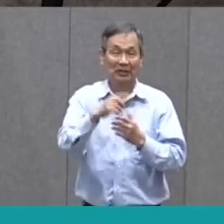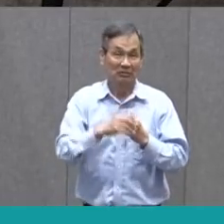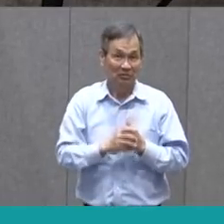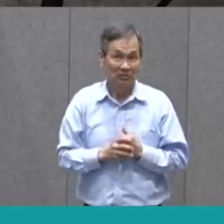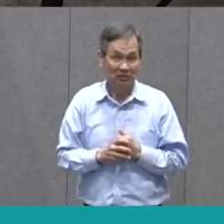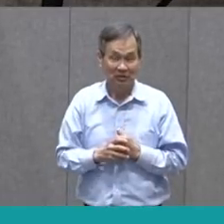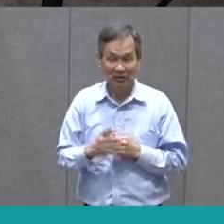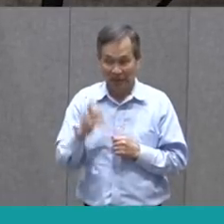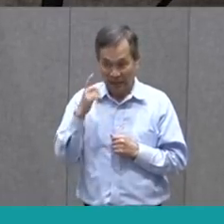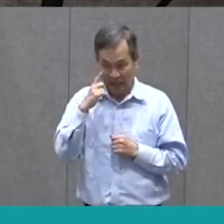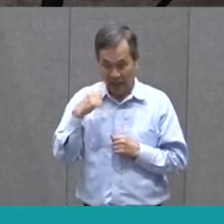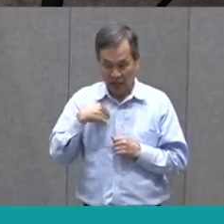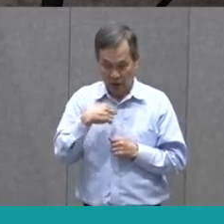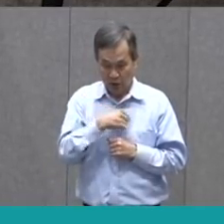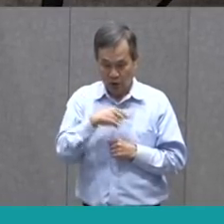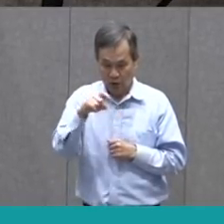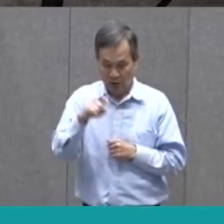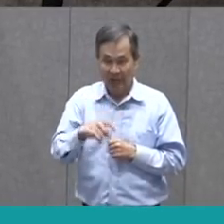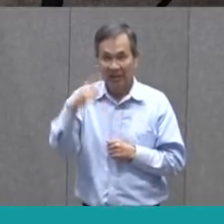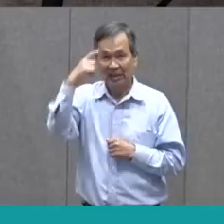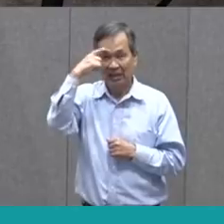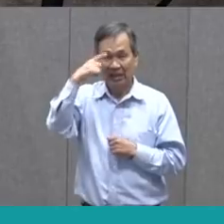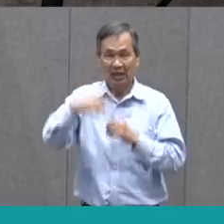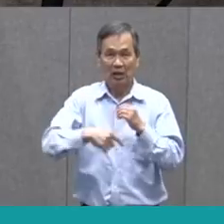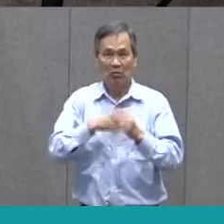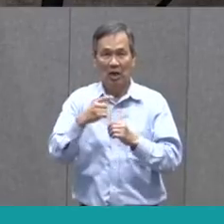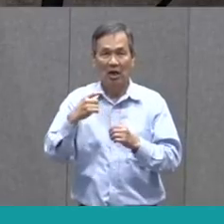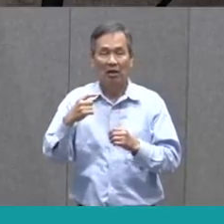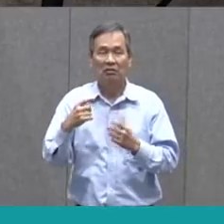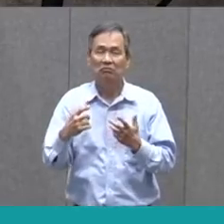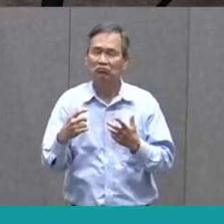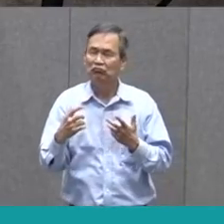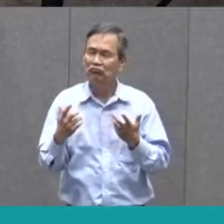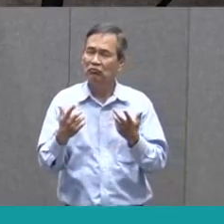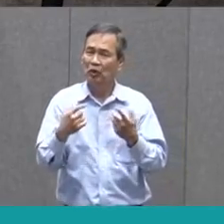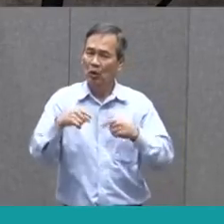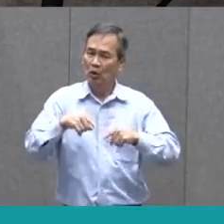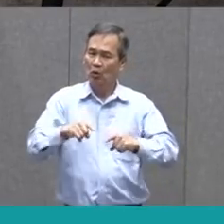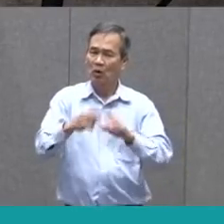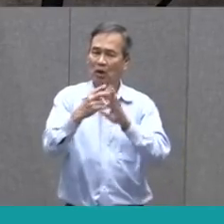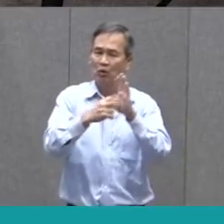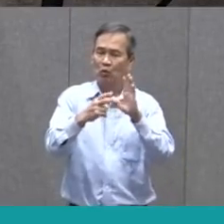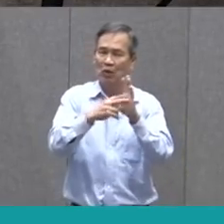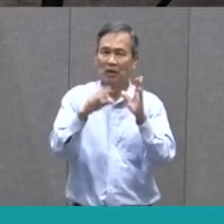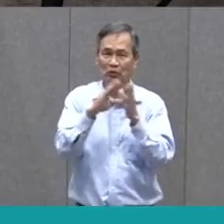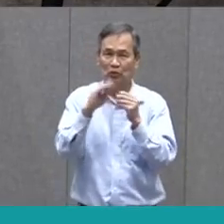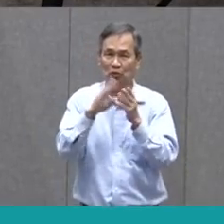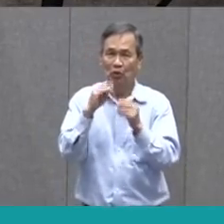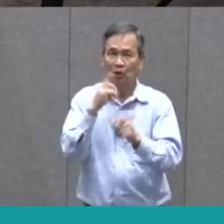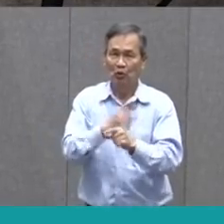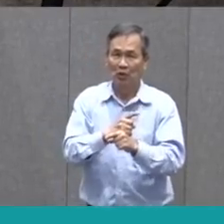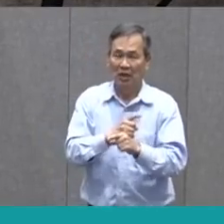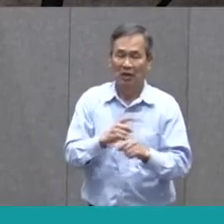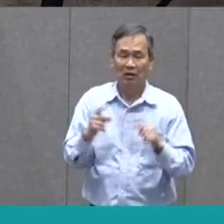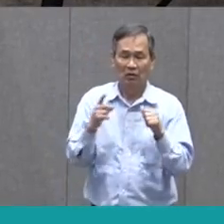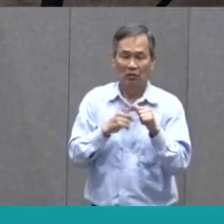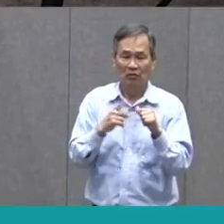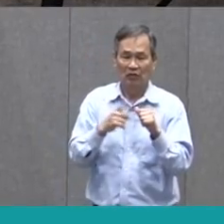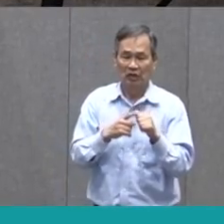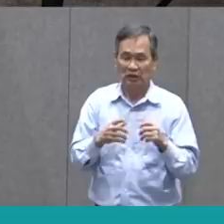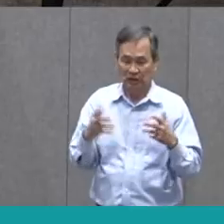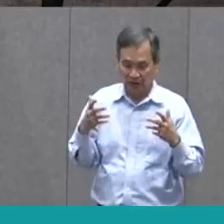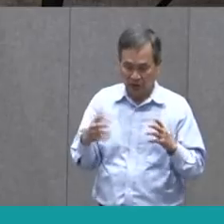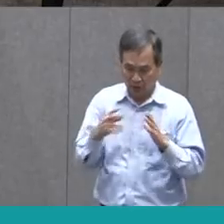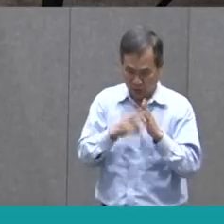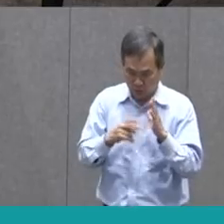I think we need to think about or ponder as we read the story. So the first thing after I read the